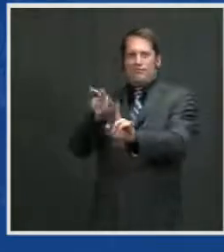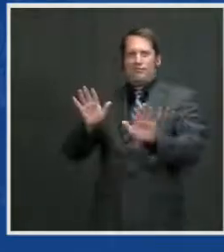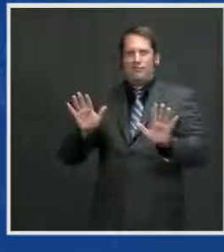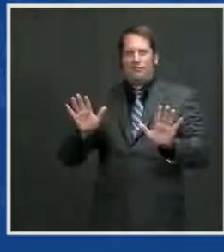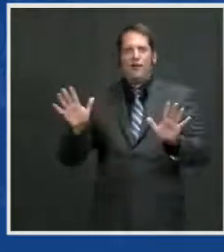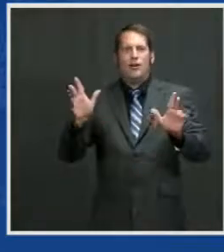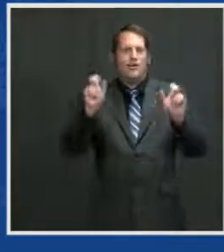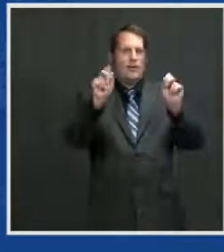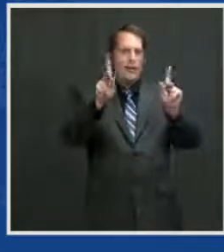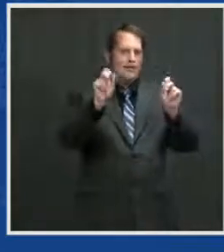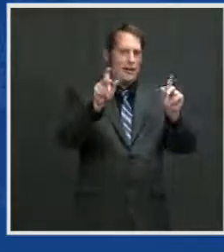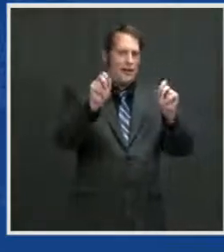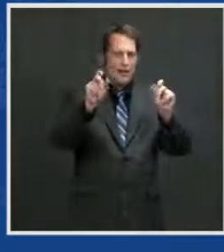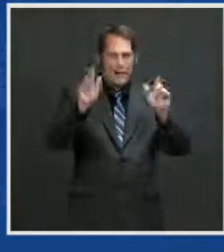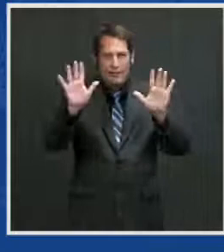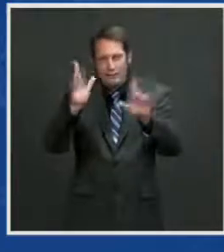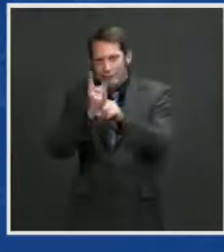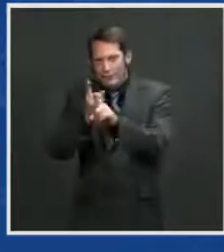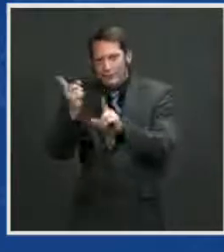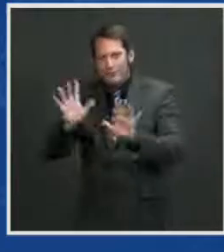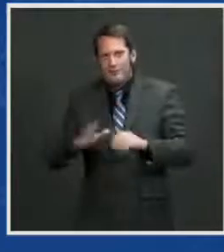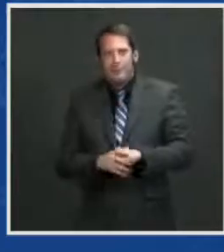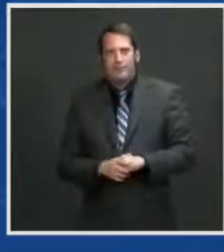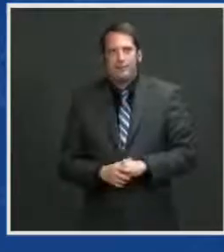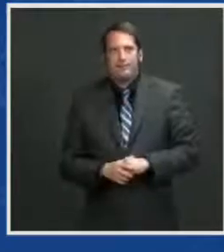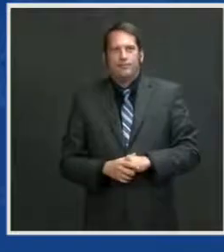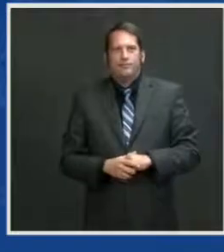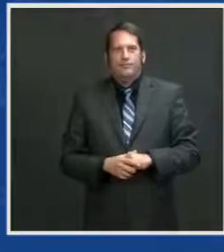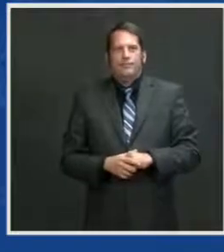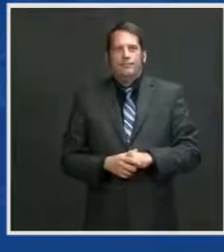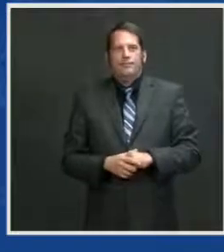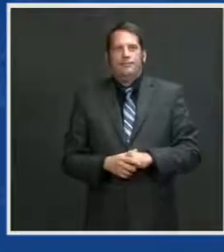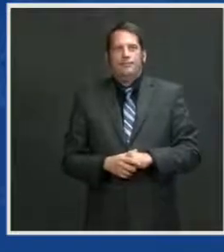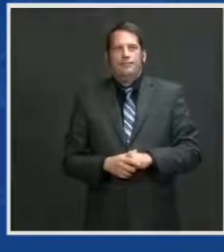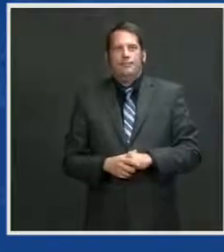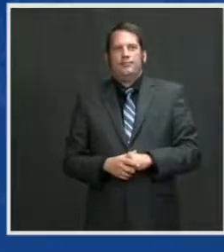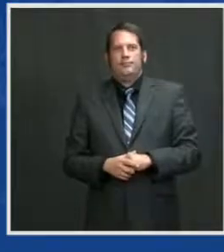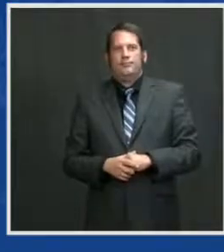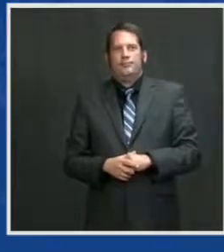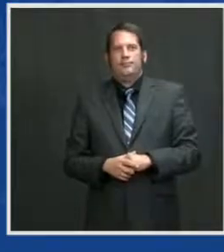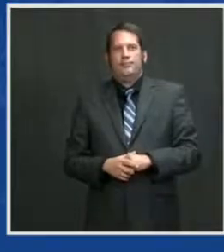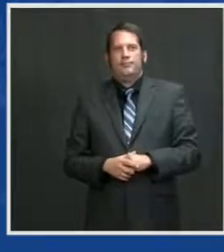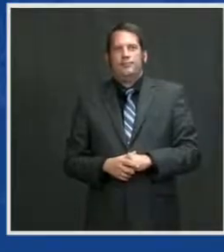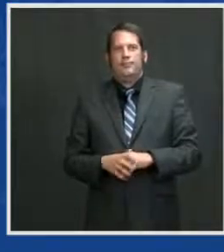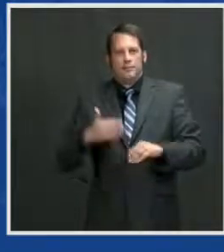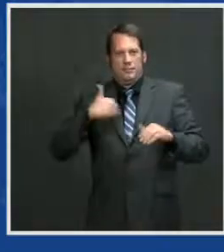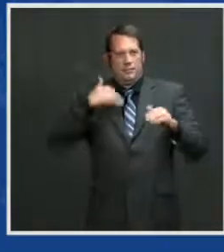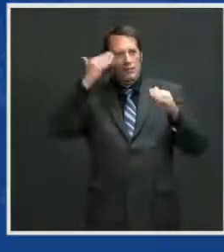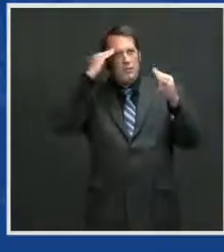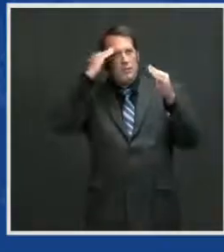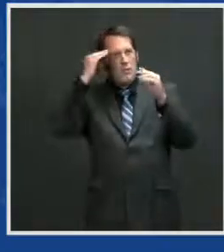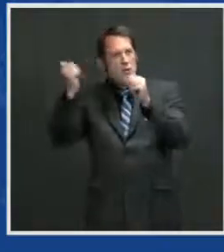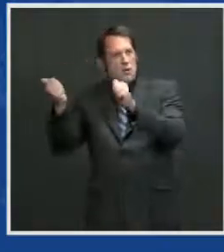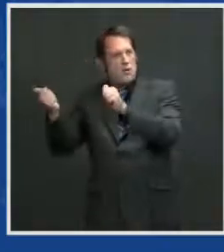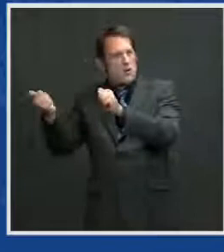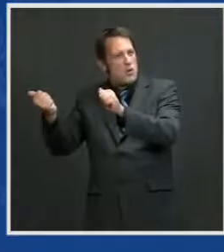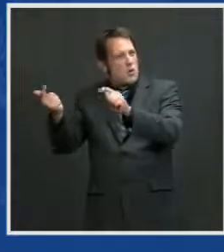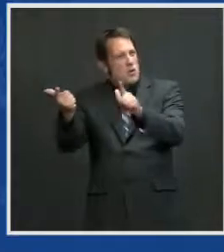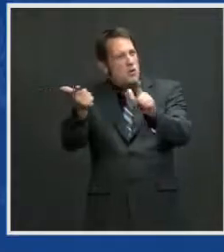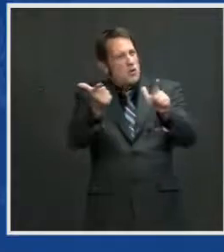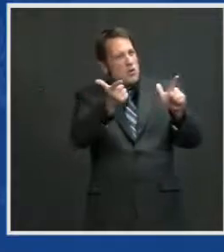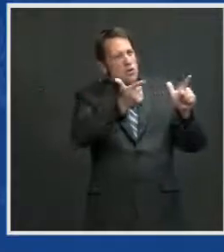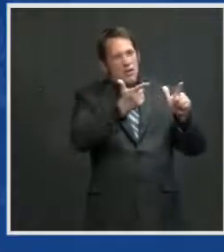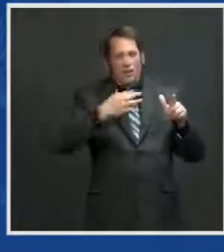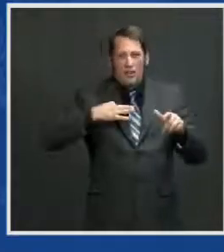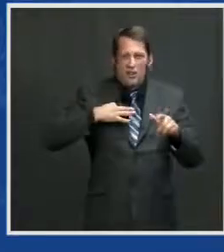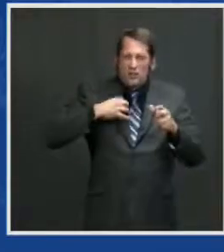Folks, thousands of hours spent volunteering to make sure everyone got through this. It was so important. I know that these last 15